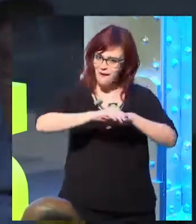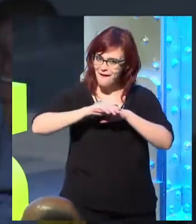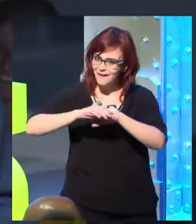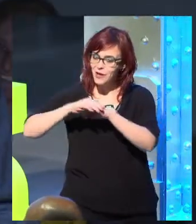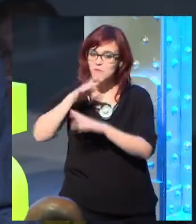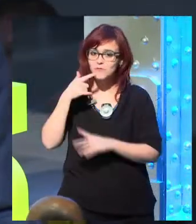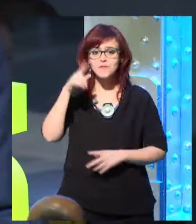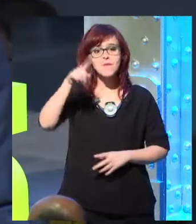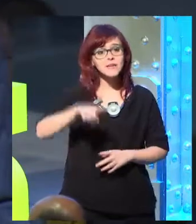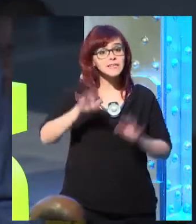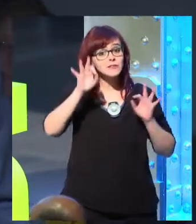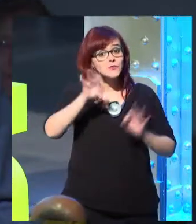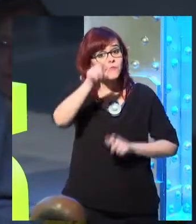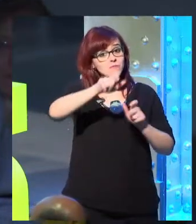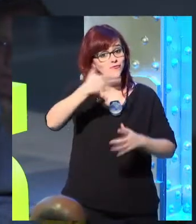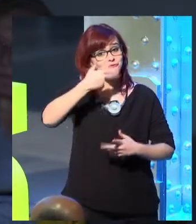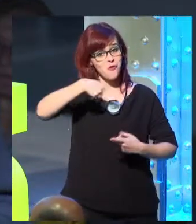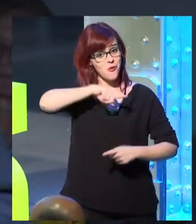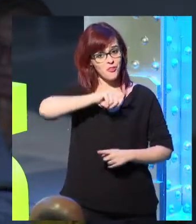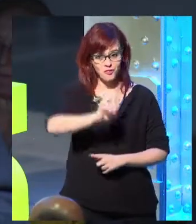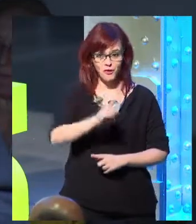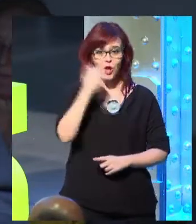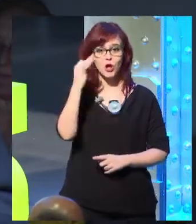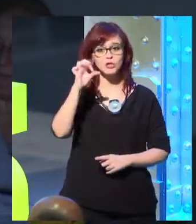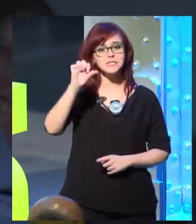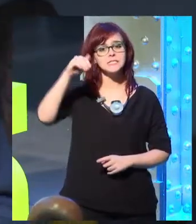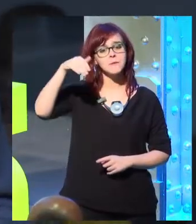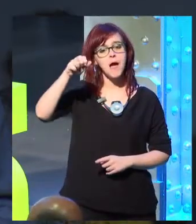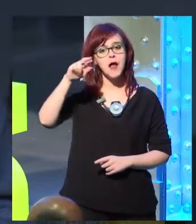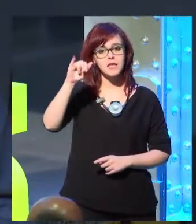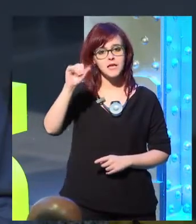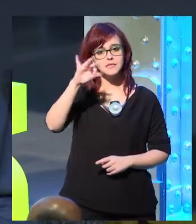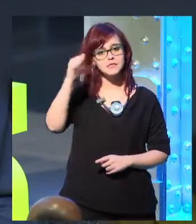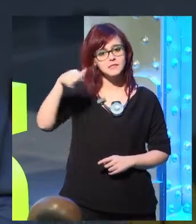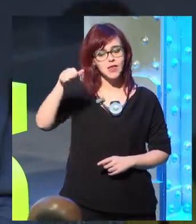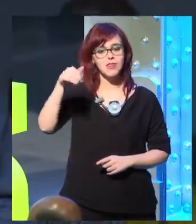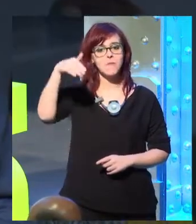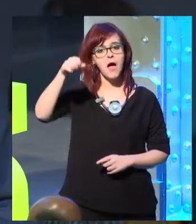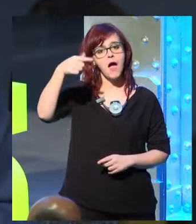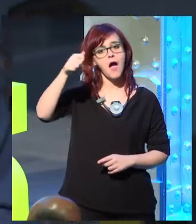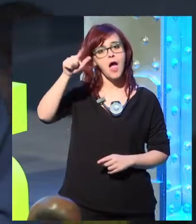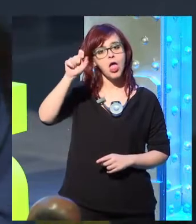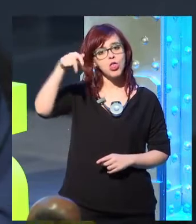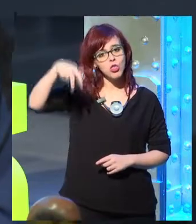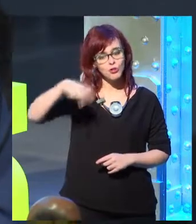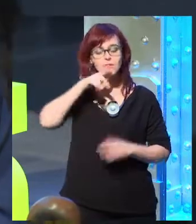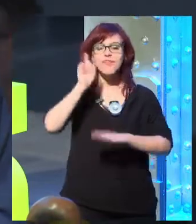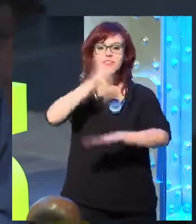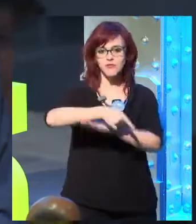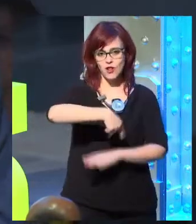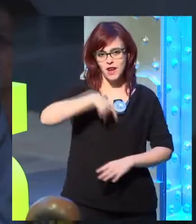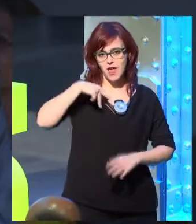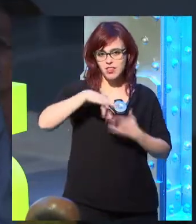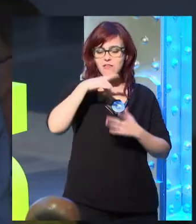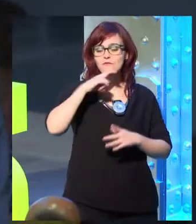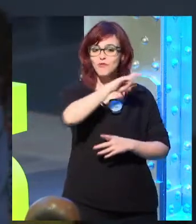I see many friends in the audience, but I'm sure that there are many people that don't know me. I'm José María Sanz Payón, the General Manager of